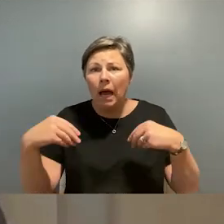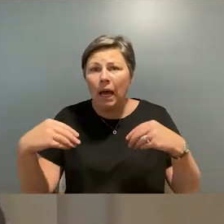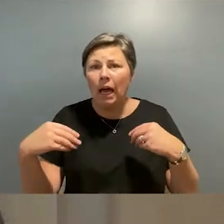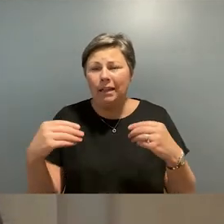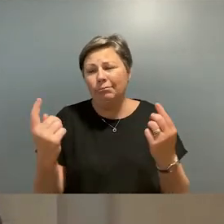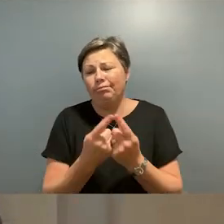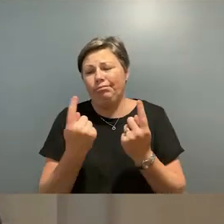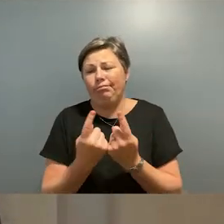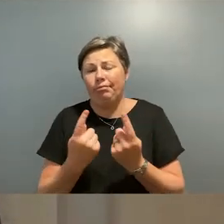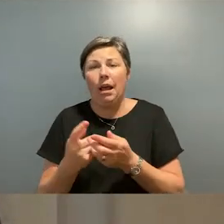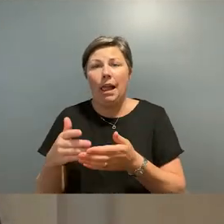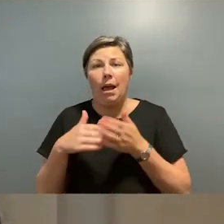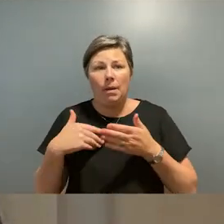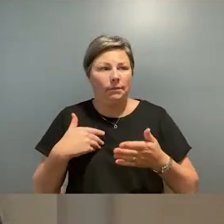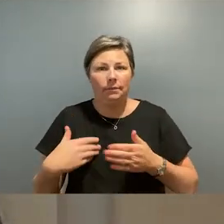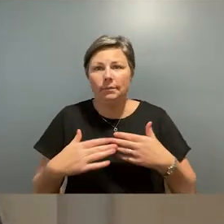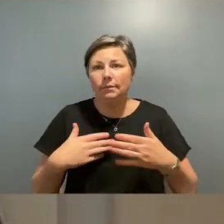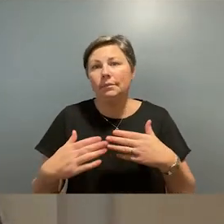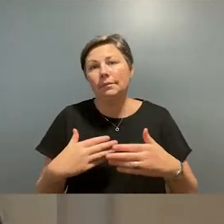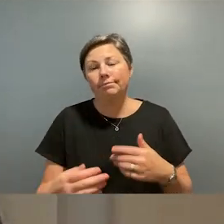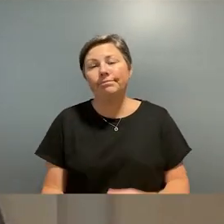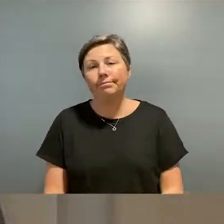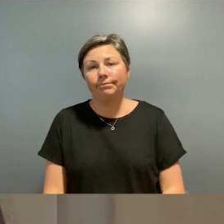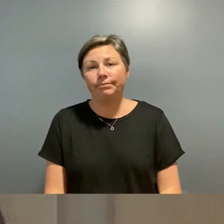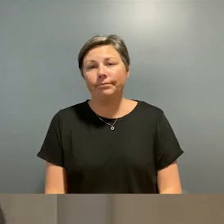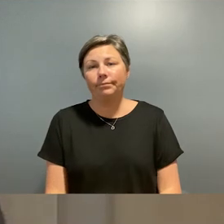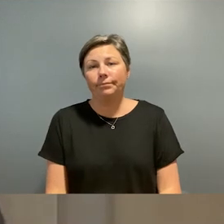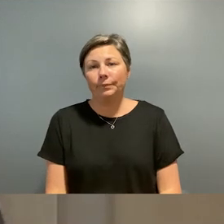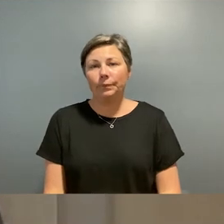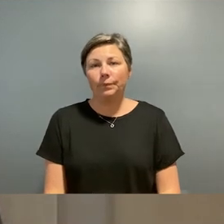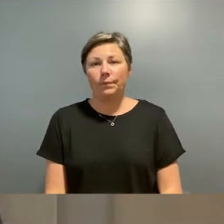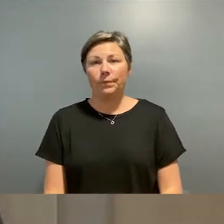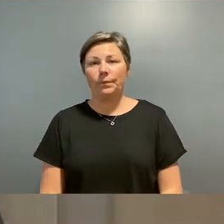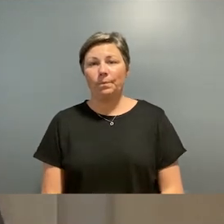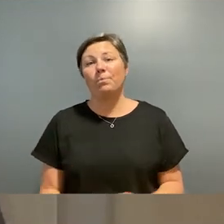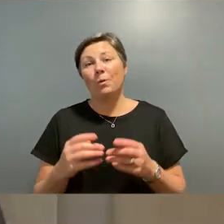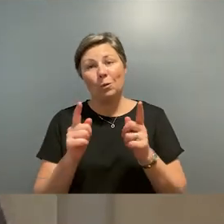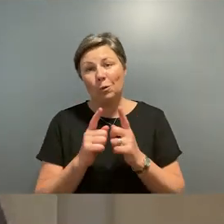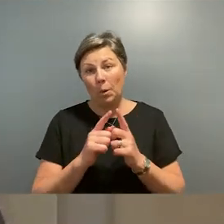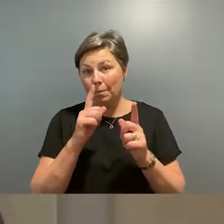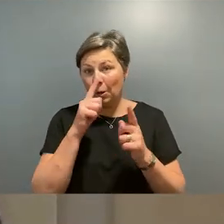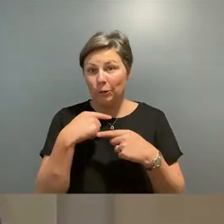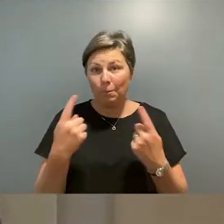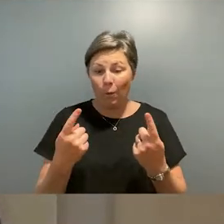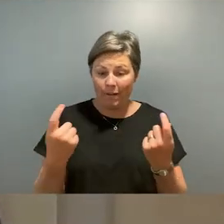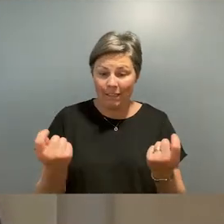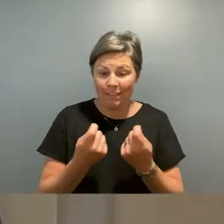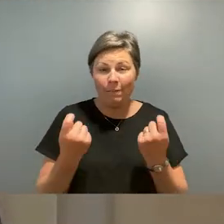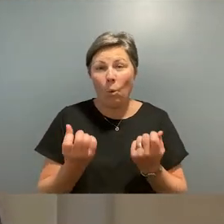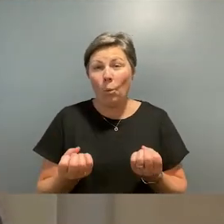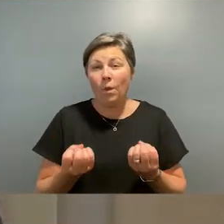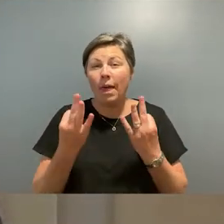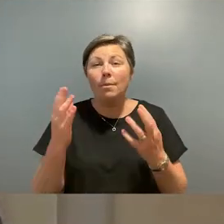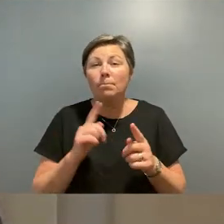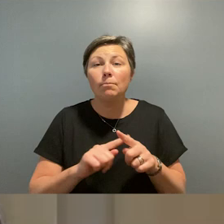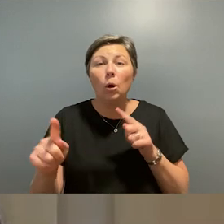have all made this festival possible and of course there will be no festival without those who are